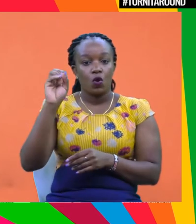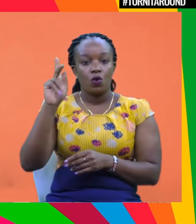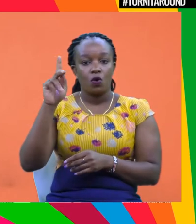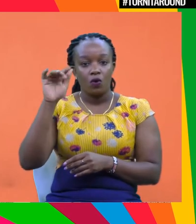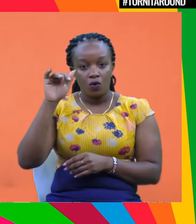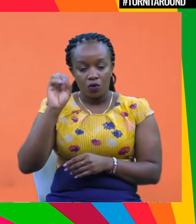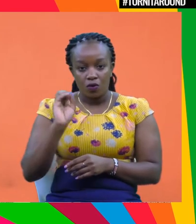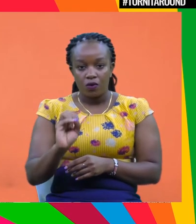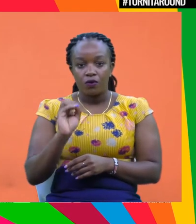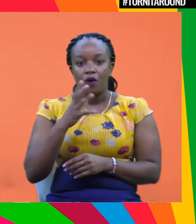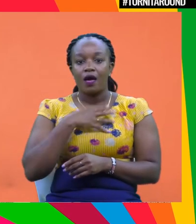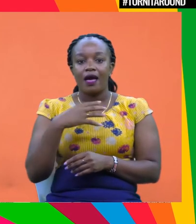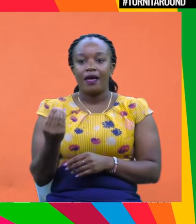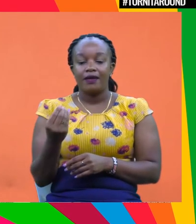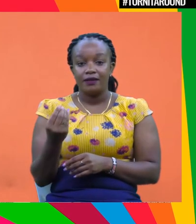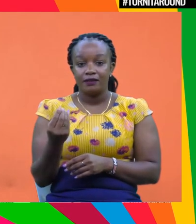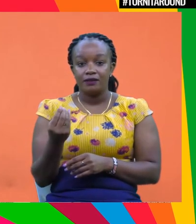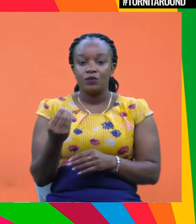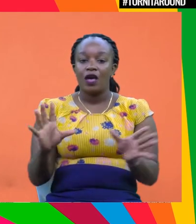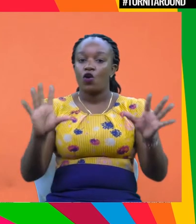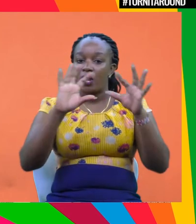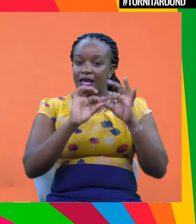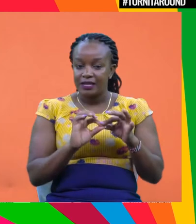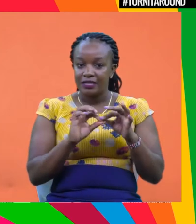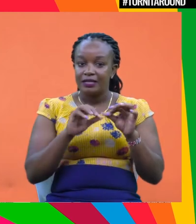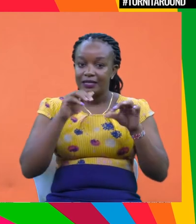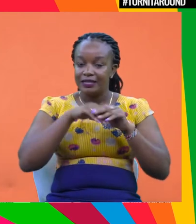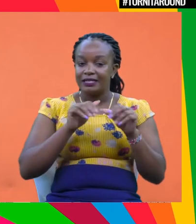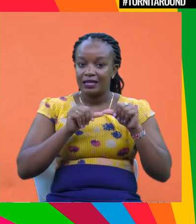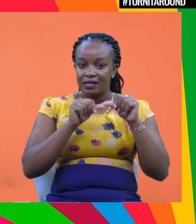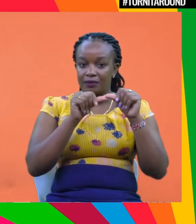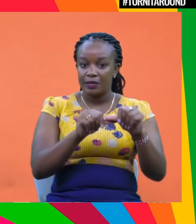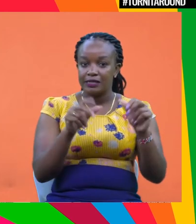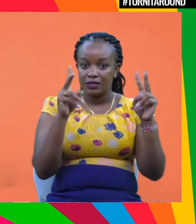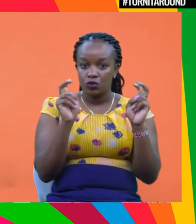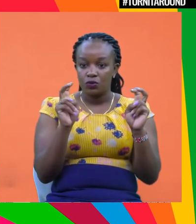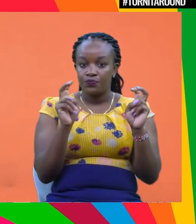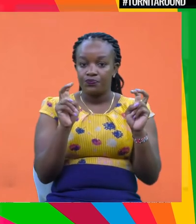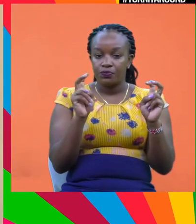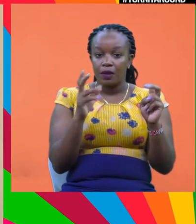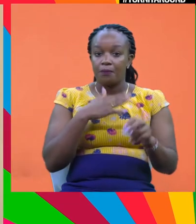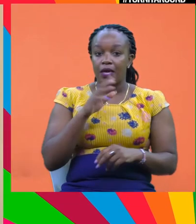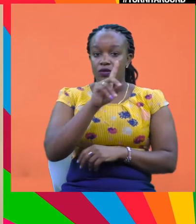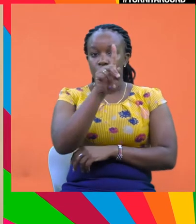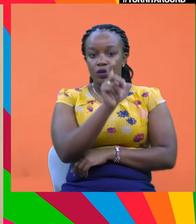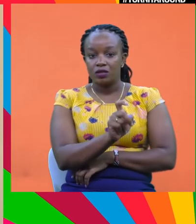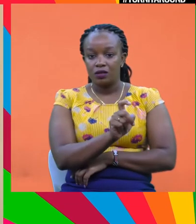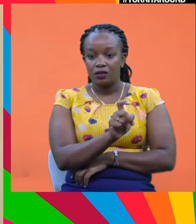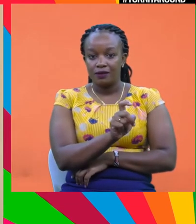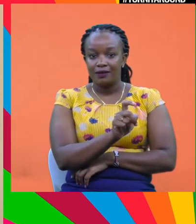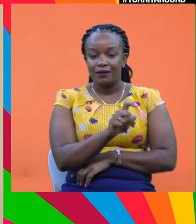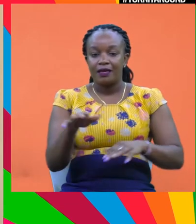together this wonderful event. Despite COVID, we're still connected and that's a great thing. The why question,